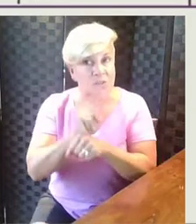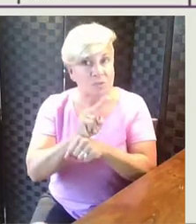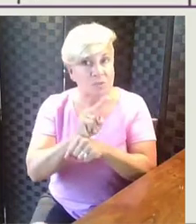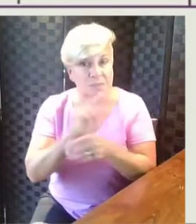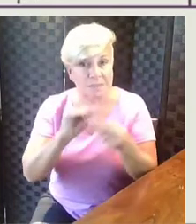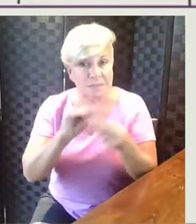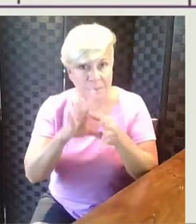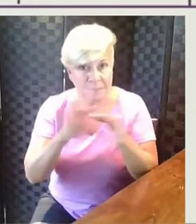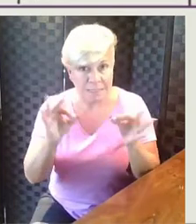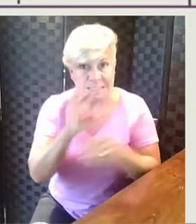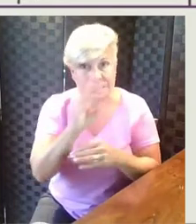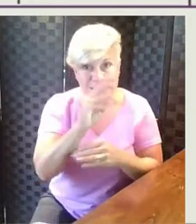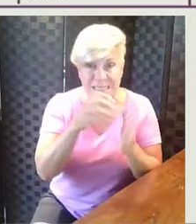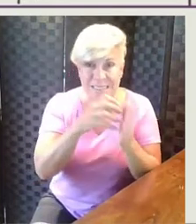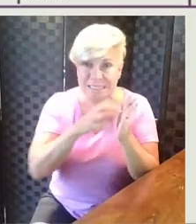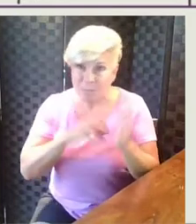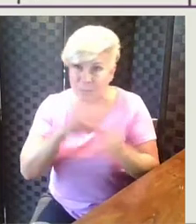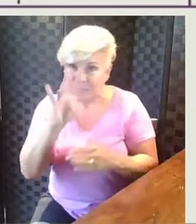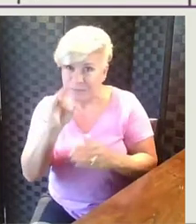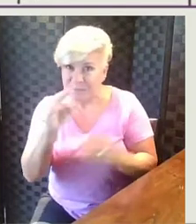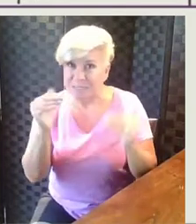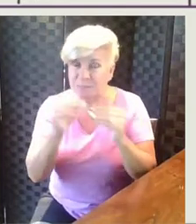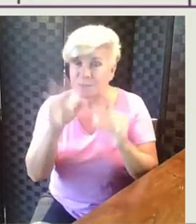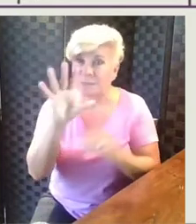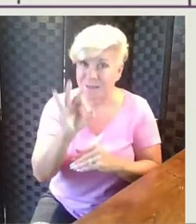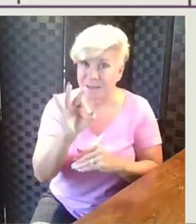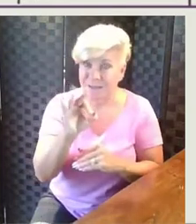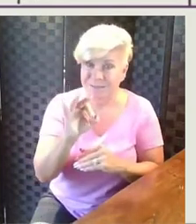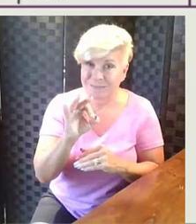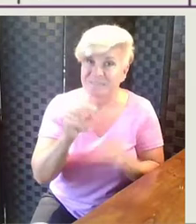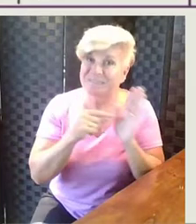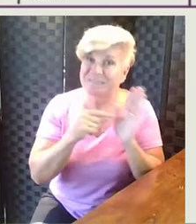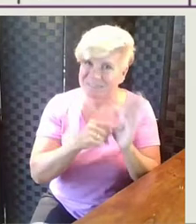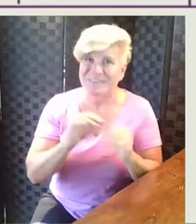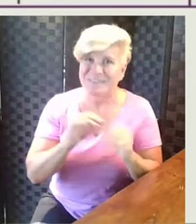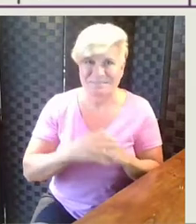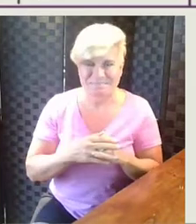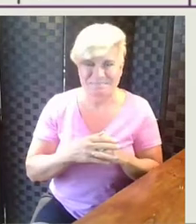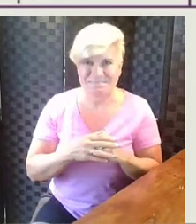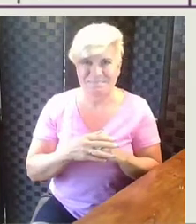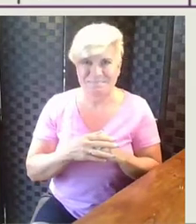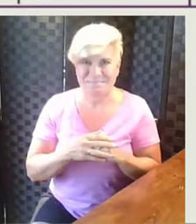the equation sixteen minus seven equals nine to show this.